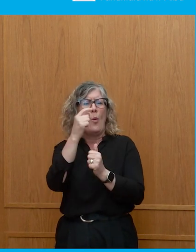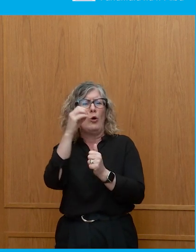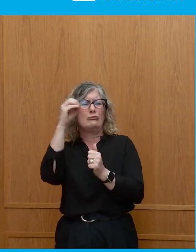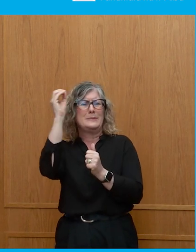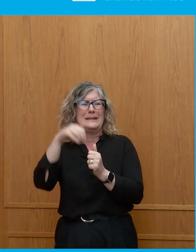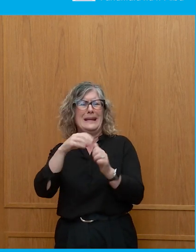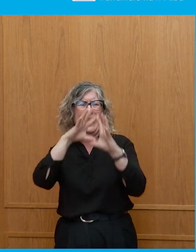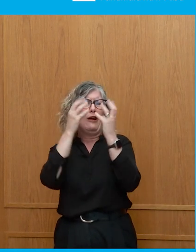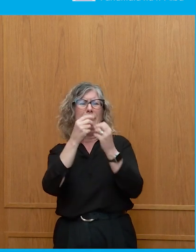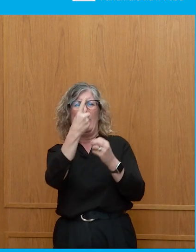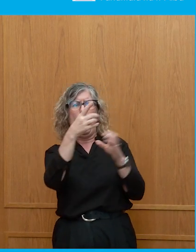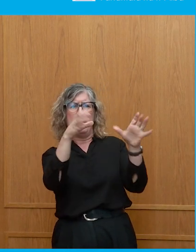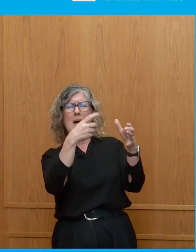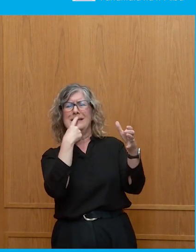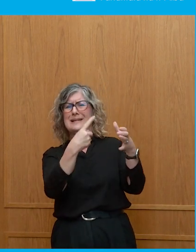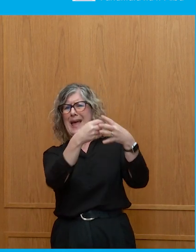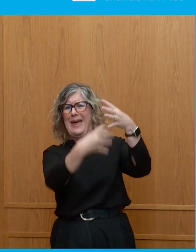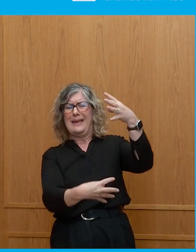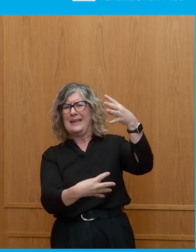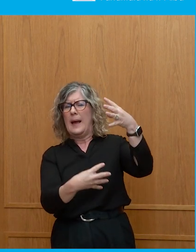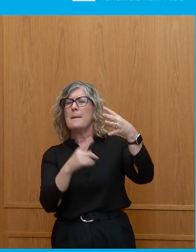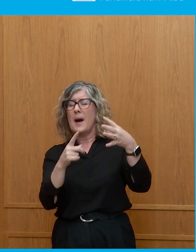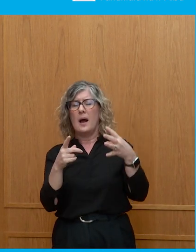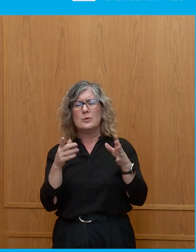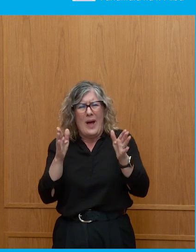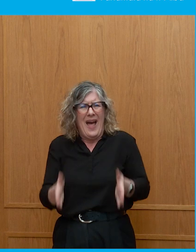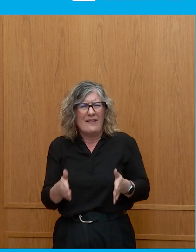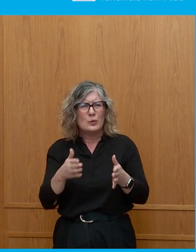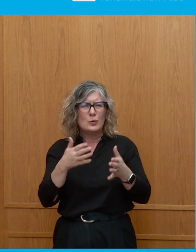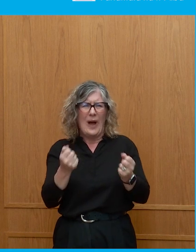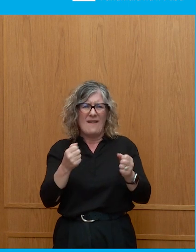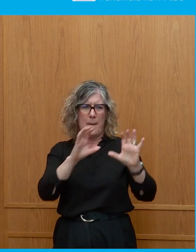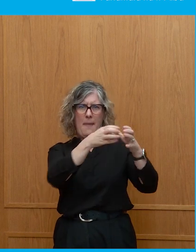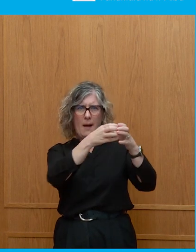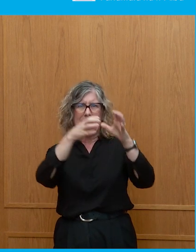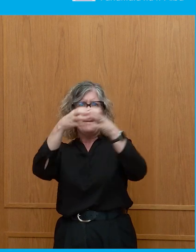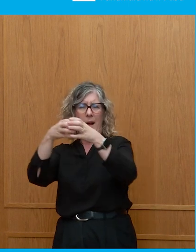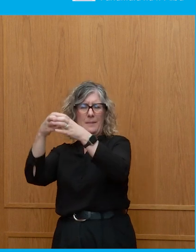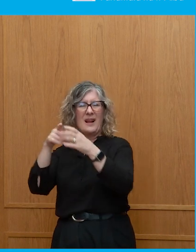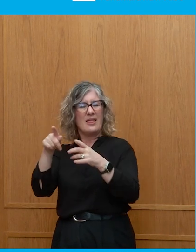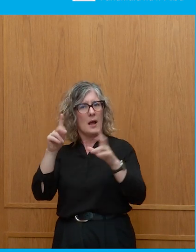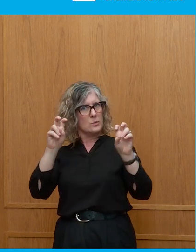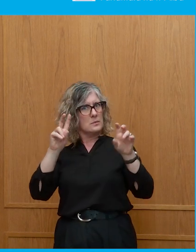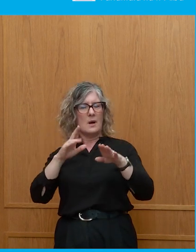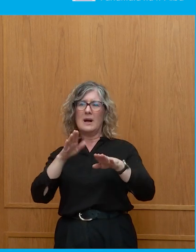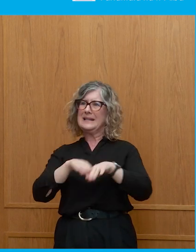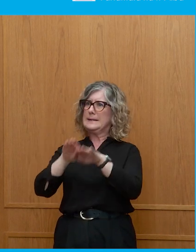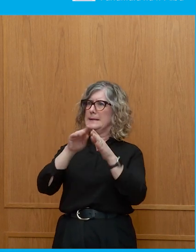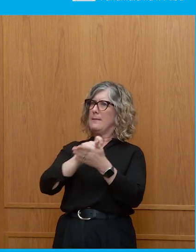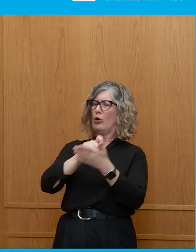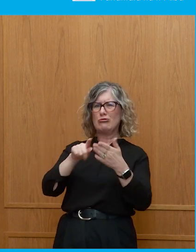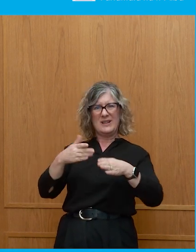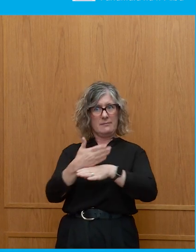it's very difficult to have a functioning, effective democracy without political parties. But I do think that parties and politicians and